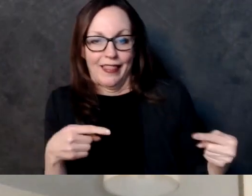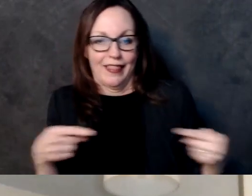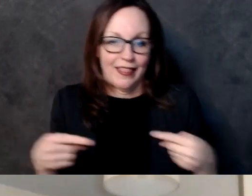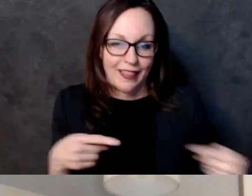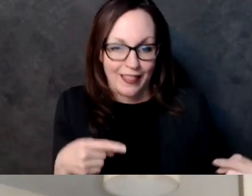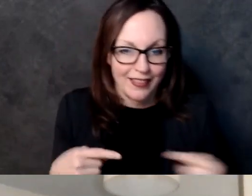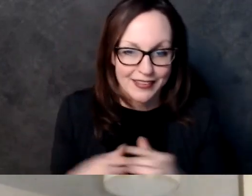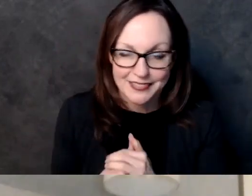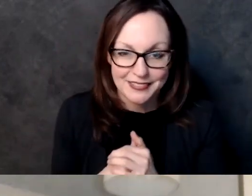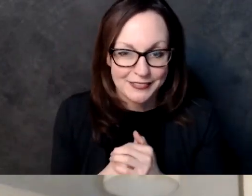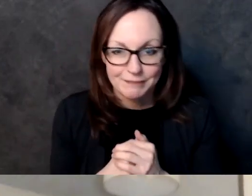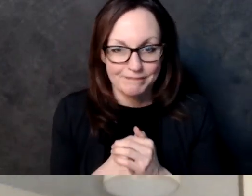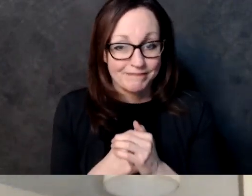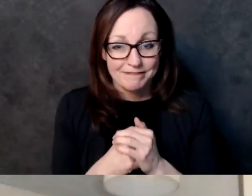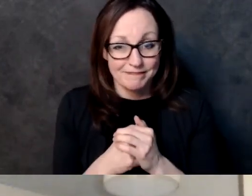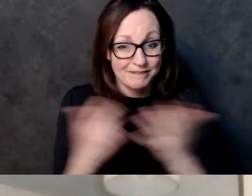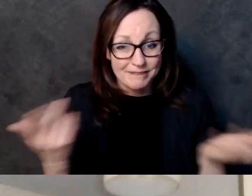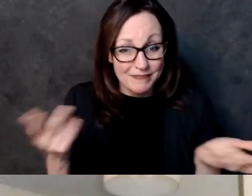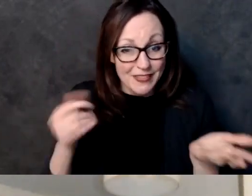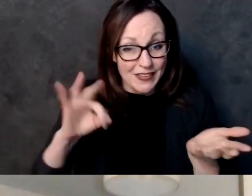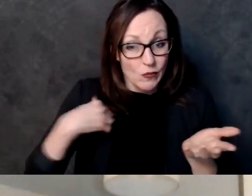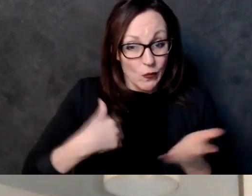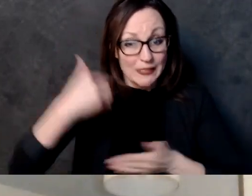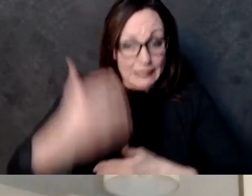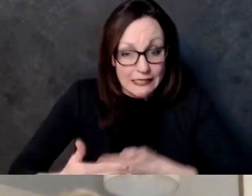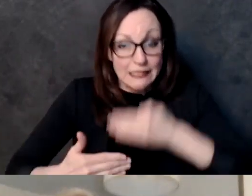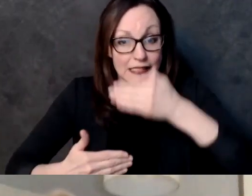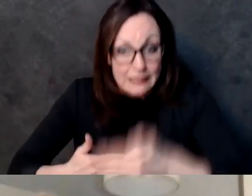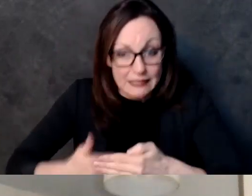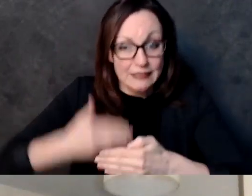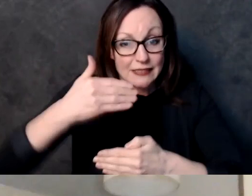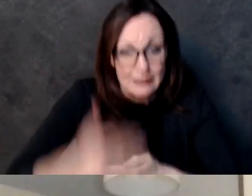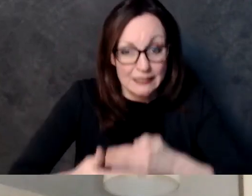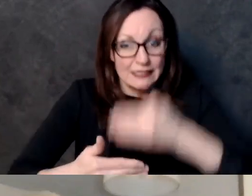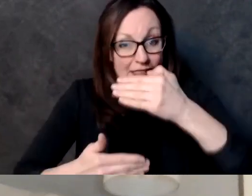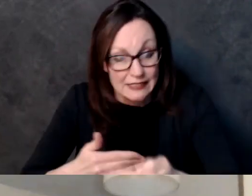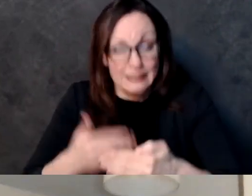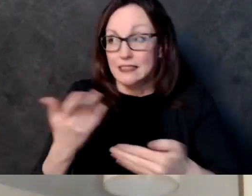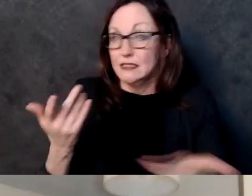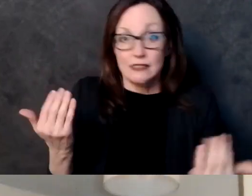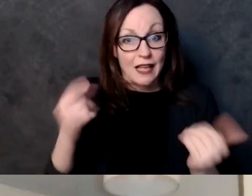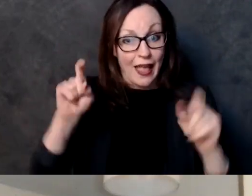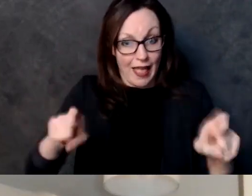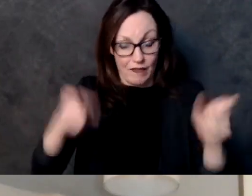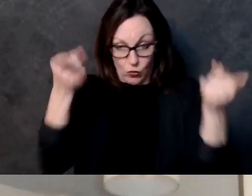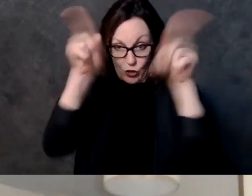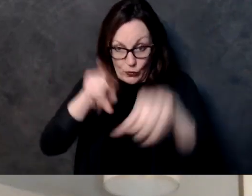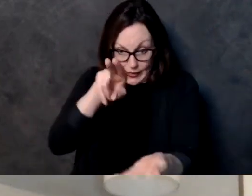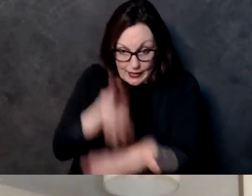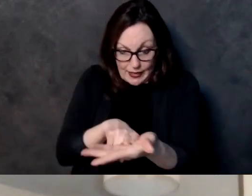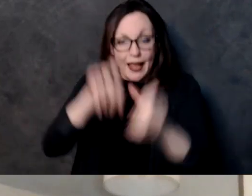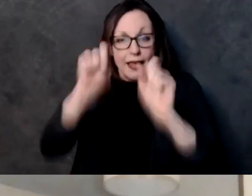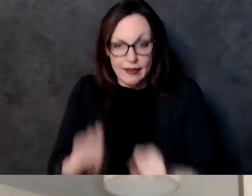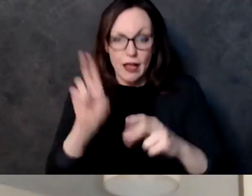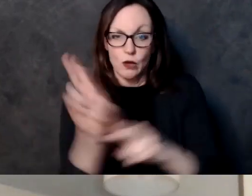one billion dollars at the end of that so it makes sense to say okay at a time where people are hurting um we should make sure that funds